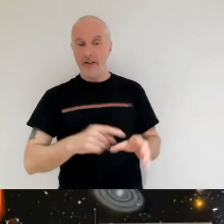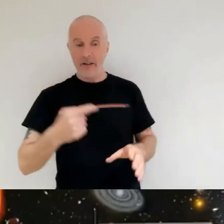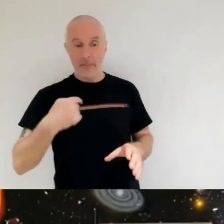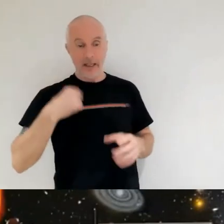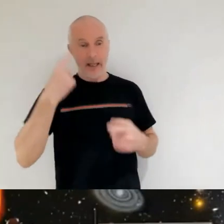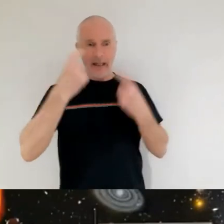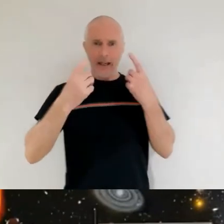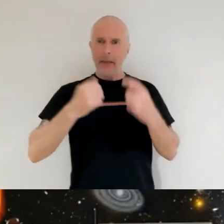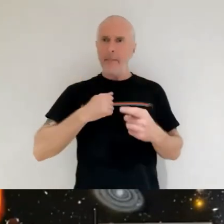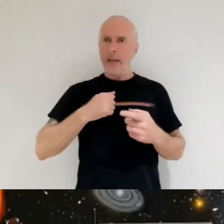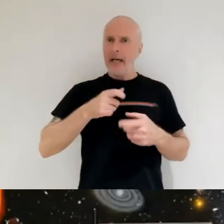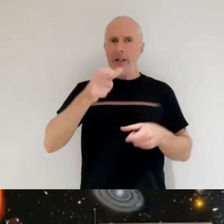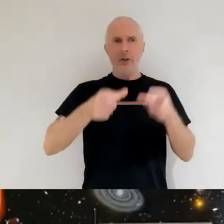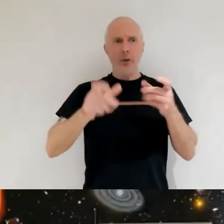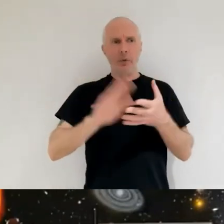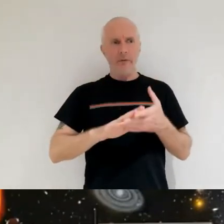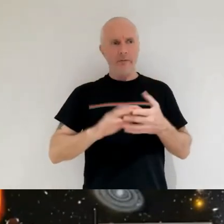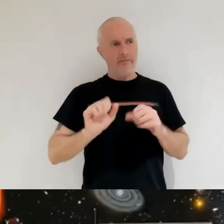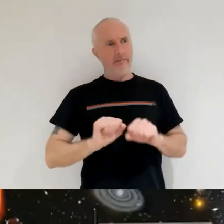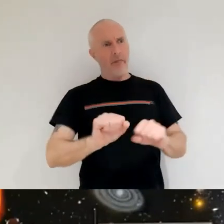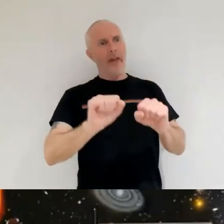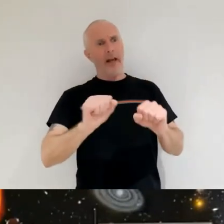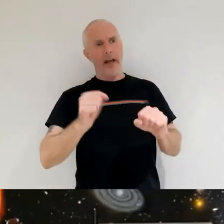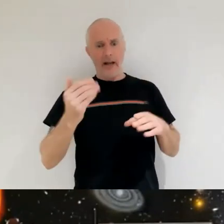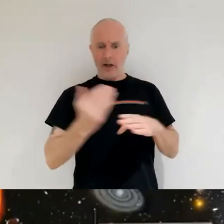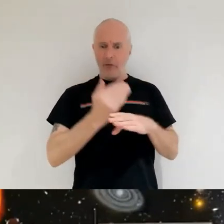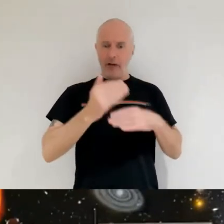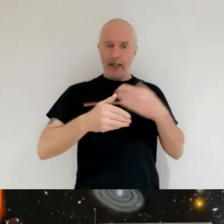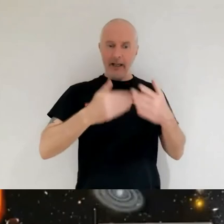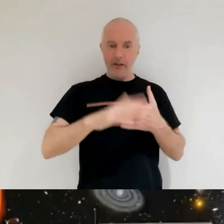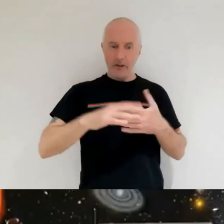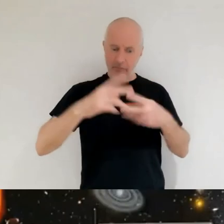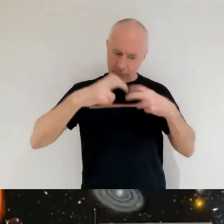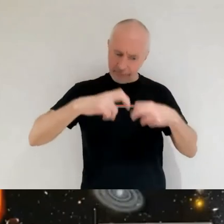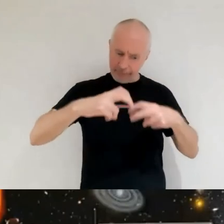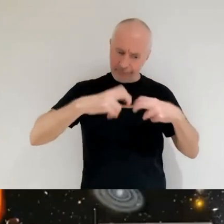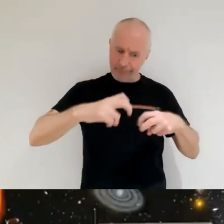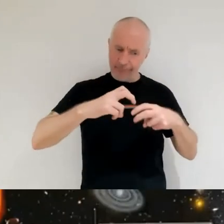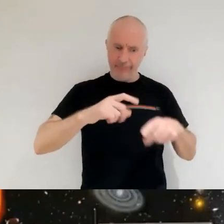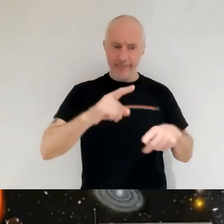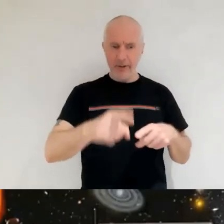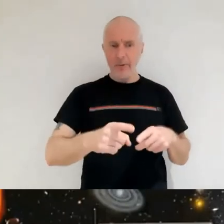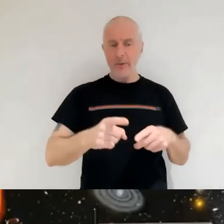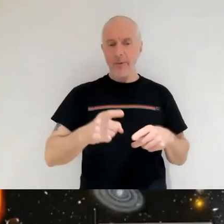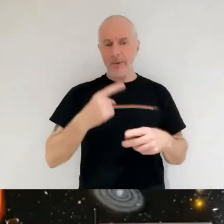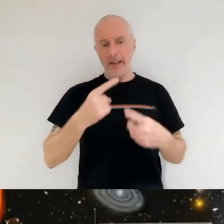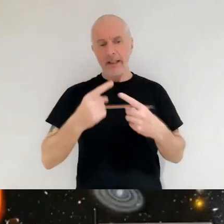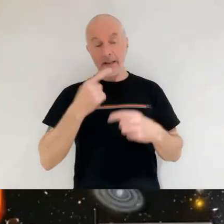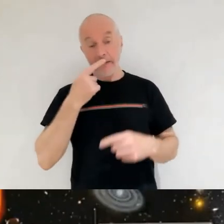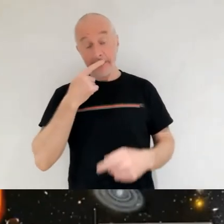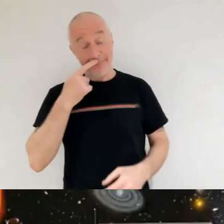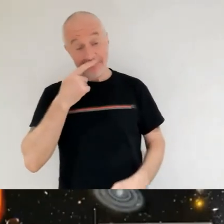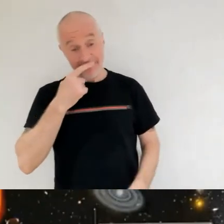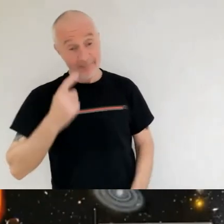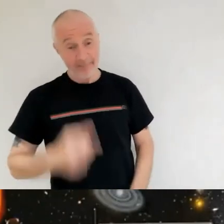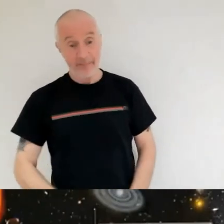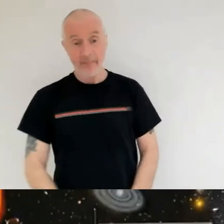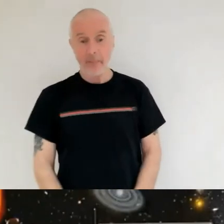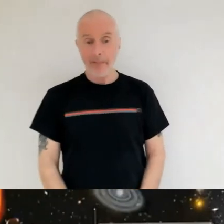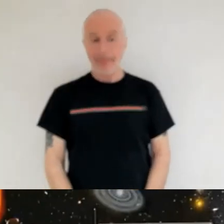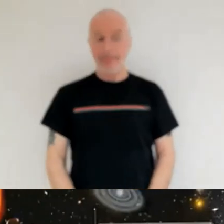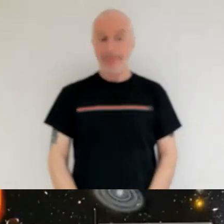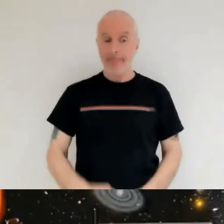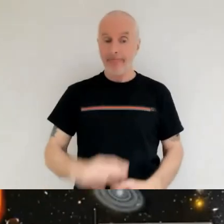now that potentially got a whole career analyzing some of this data safety which is just fabulous and on that note i'm going to ask you one final question